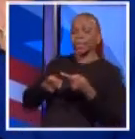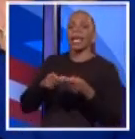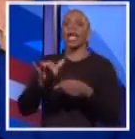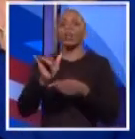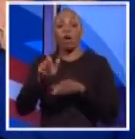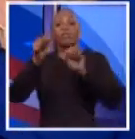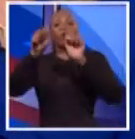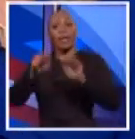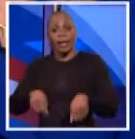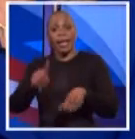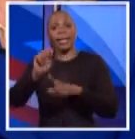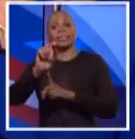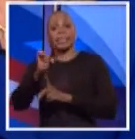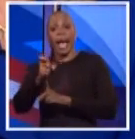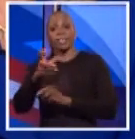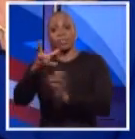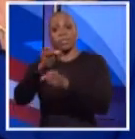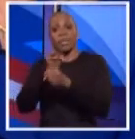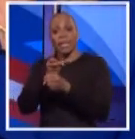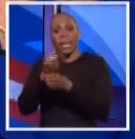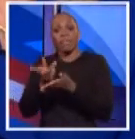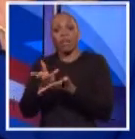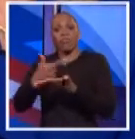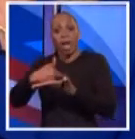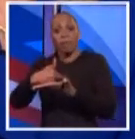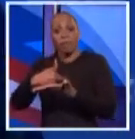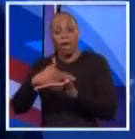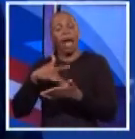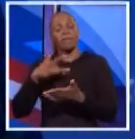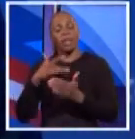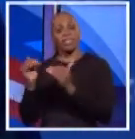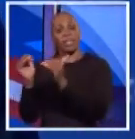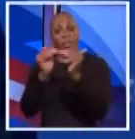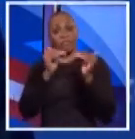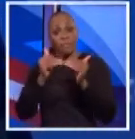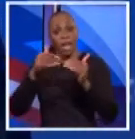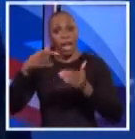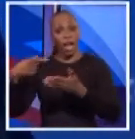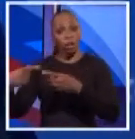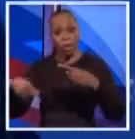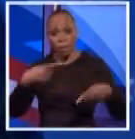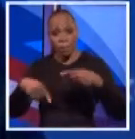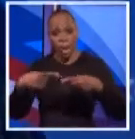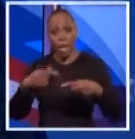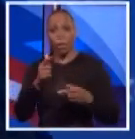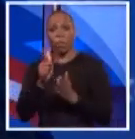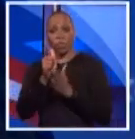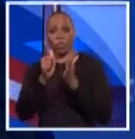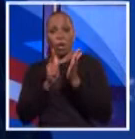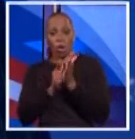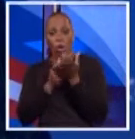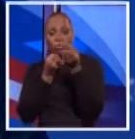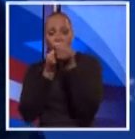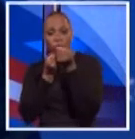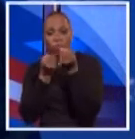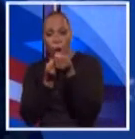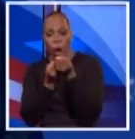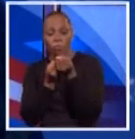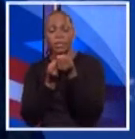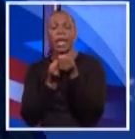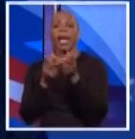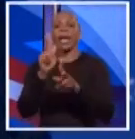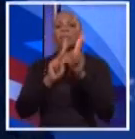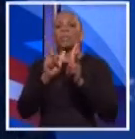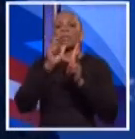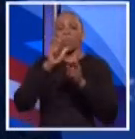it can be taxed, and so you then get the revenue. I think there's a fair debate within the law enforcement community, within sociologists, among those who've studied